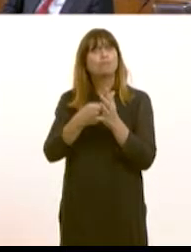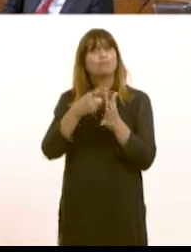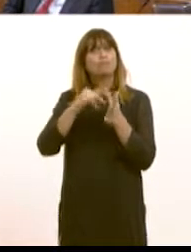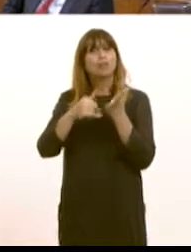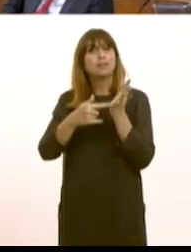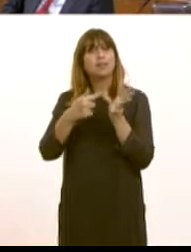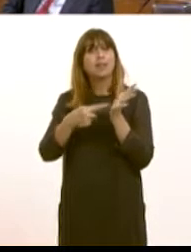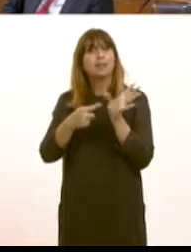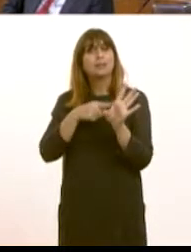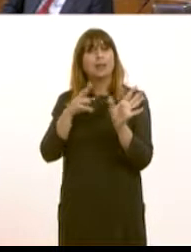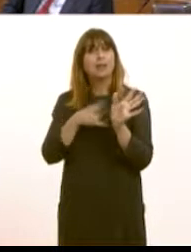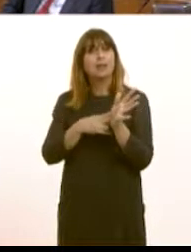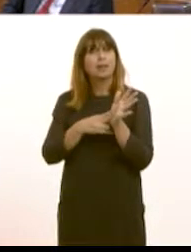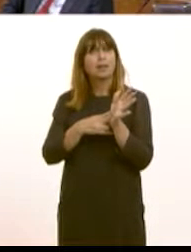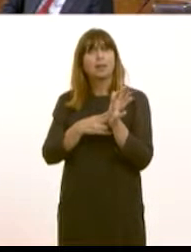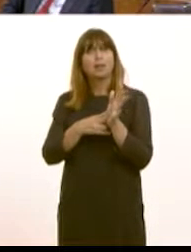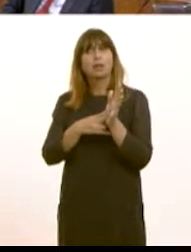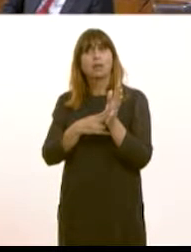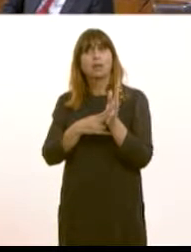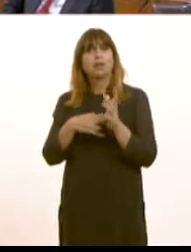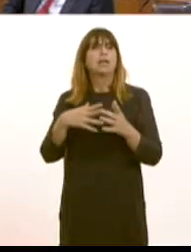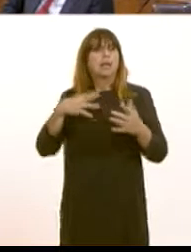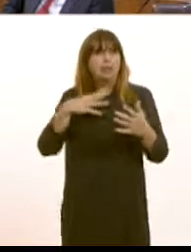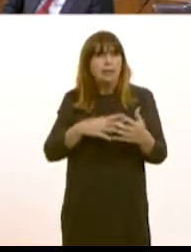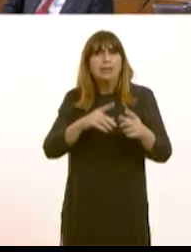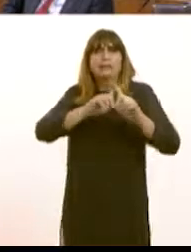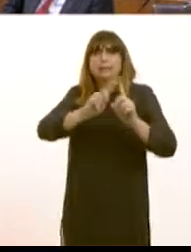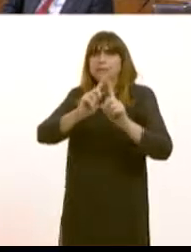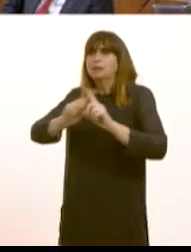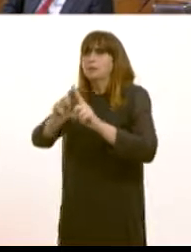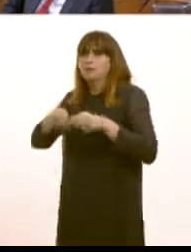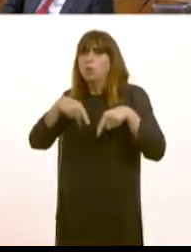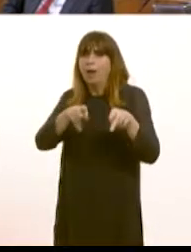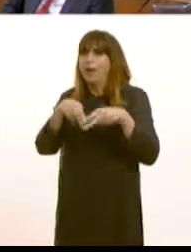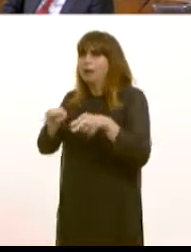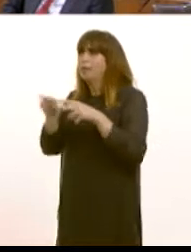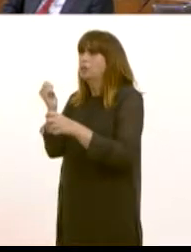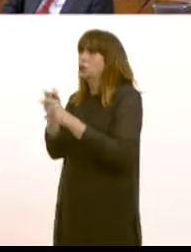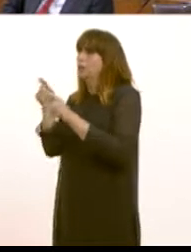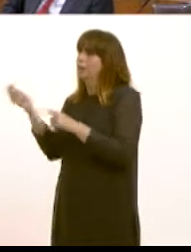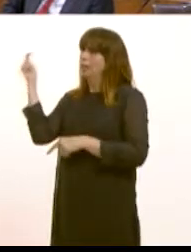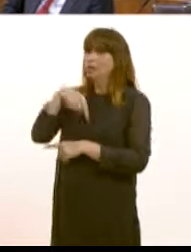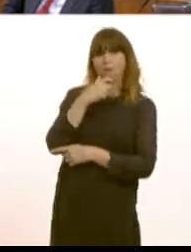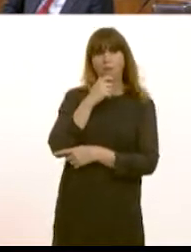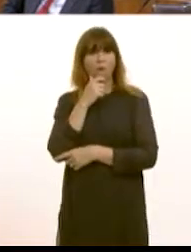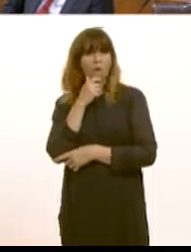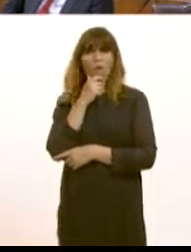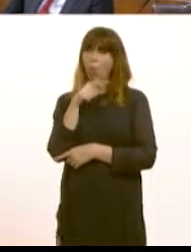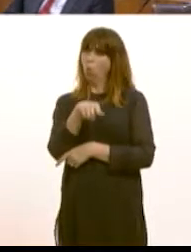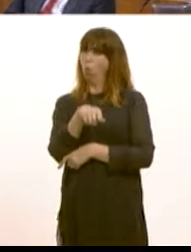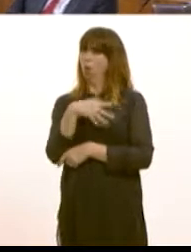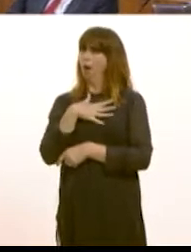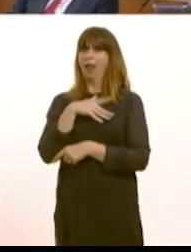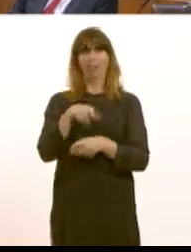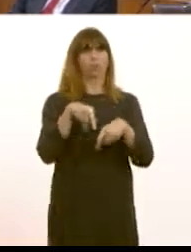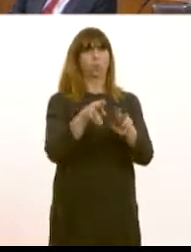over that's facilitated there have to be a number of different models in the future to make sure that general practice is seen as attractive rather than the